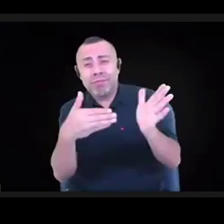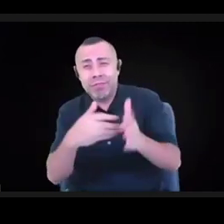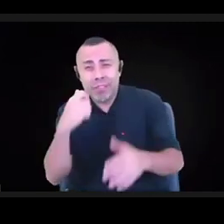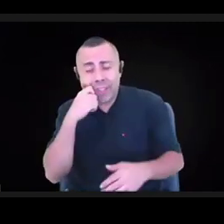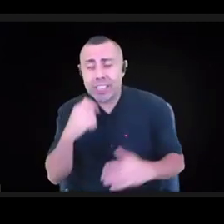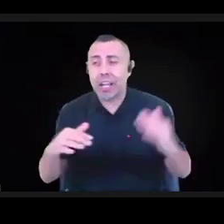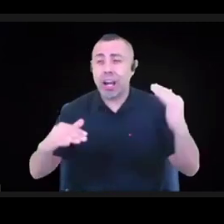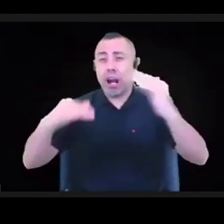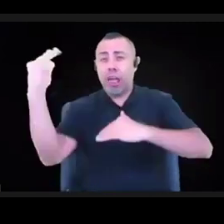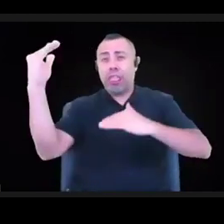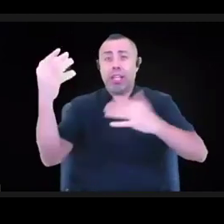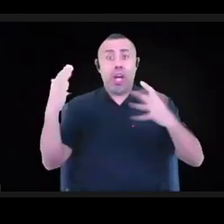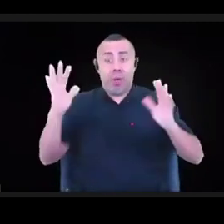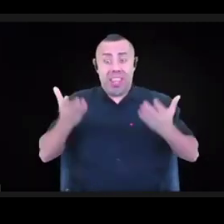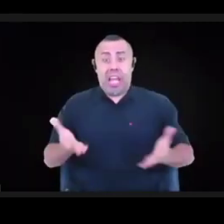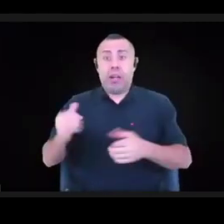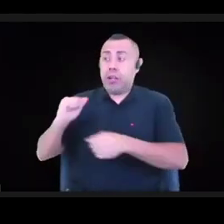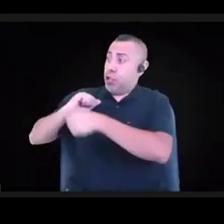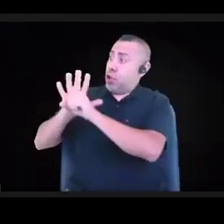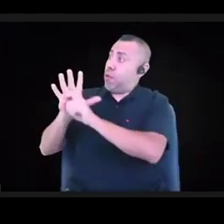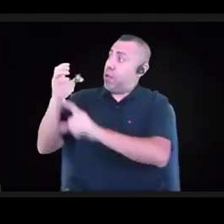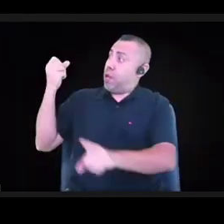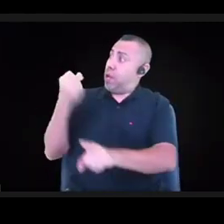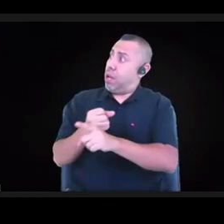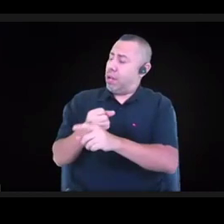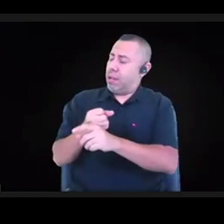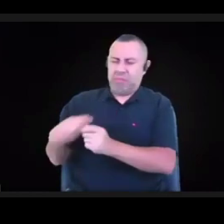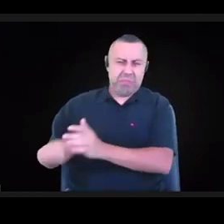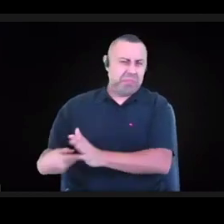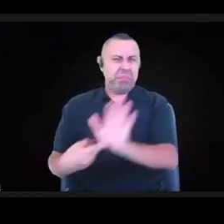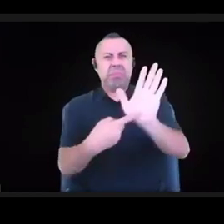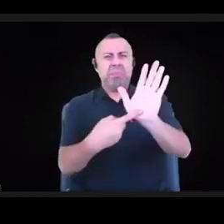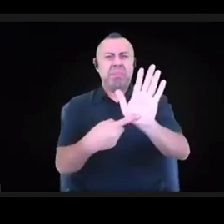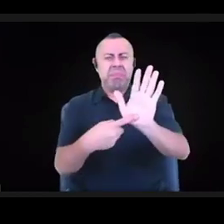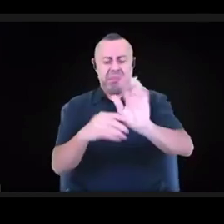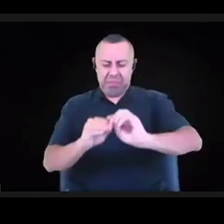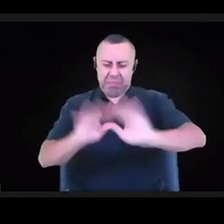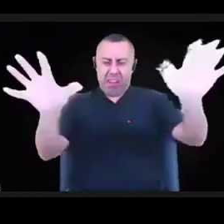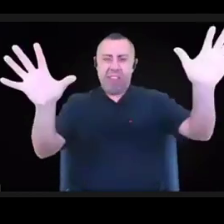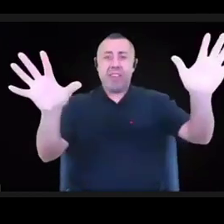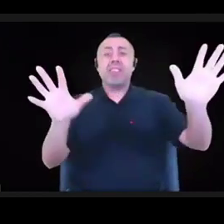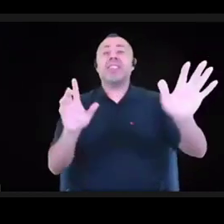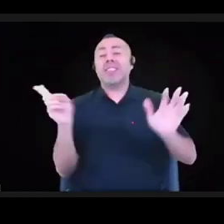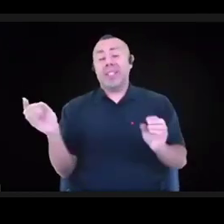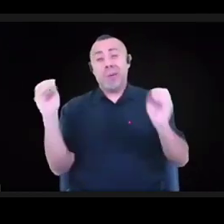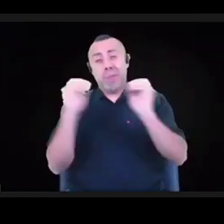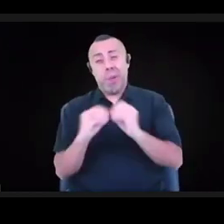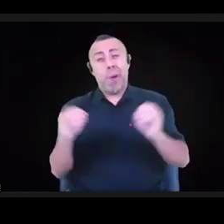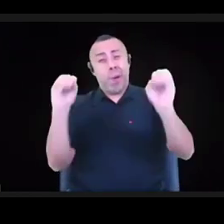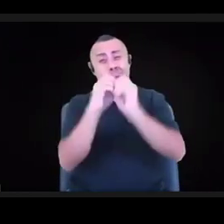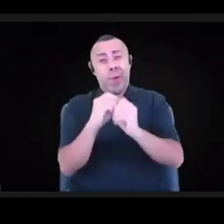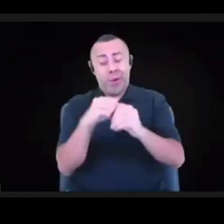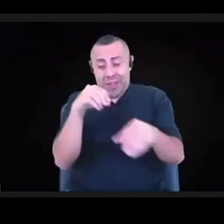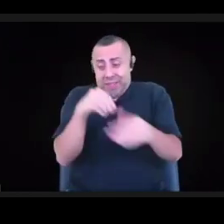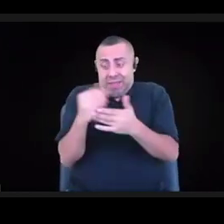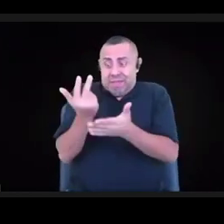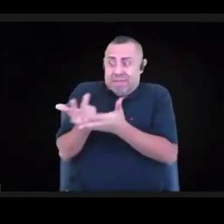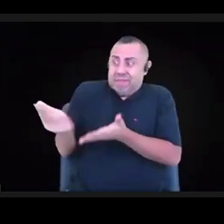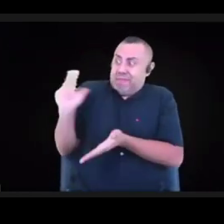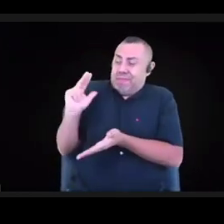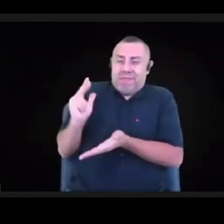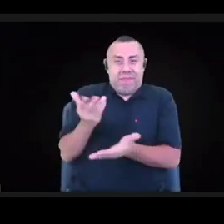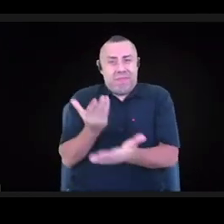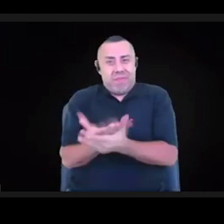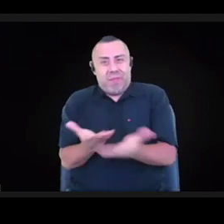And I think that that has only been more reinforced, the events of the last three weeks. And I think that